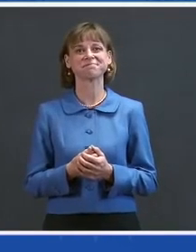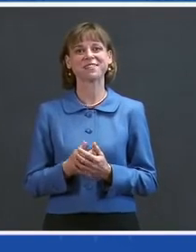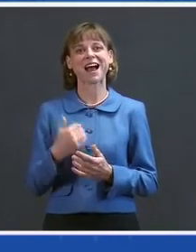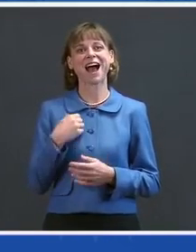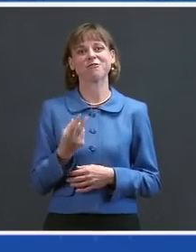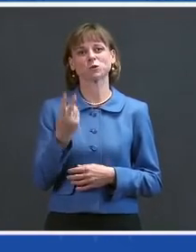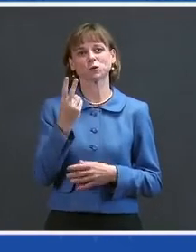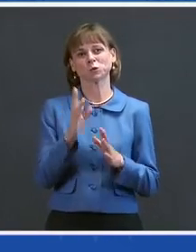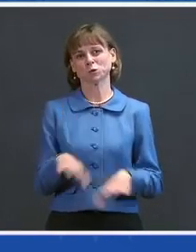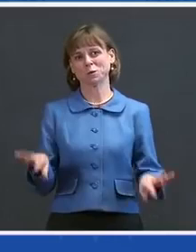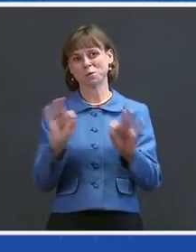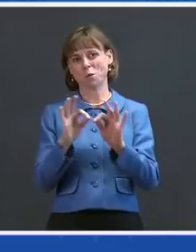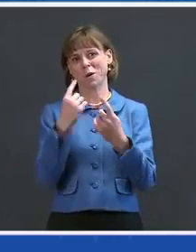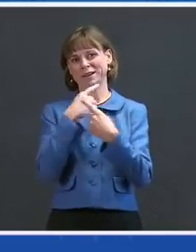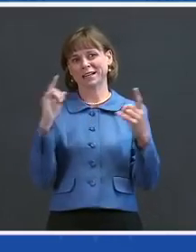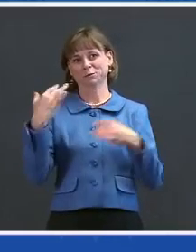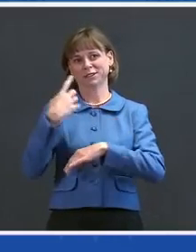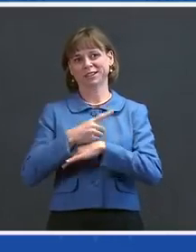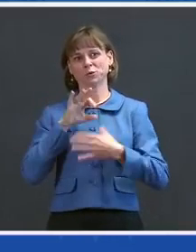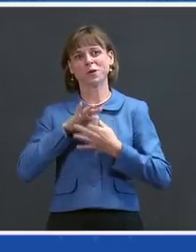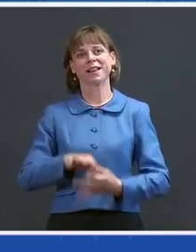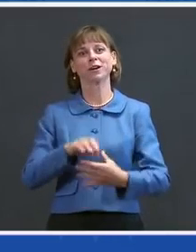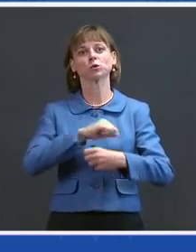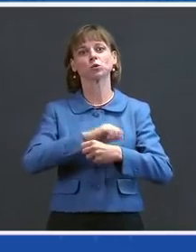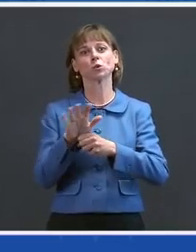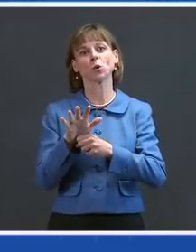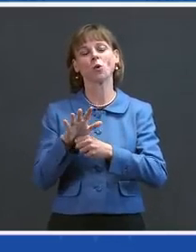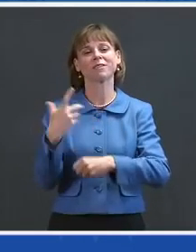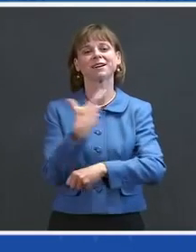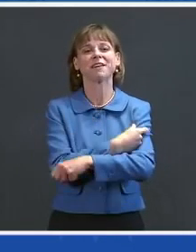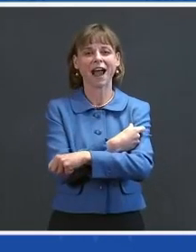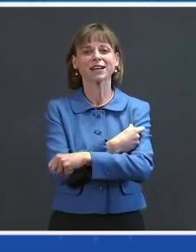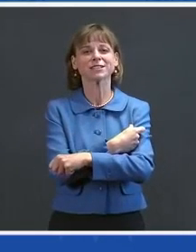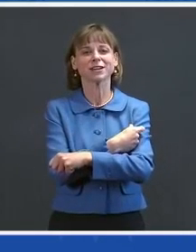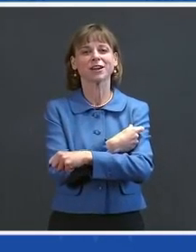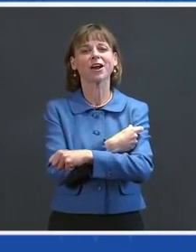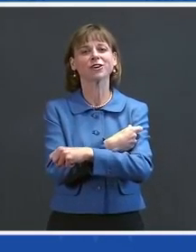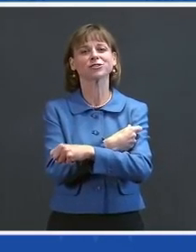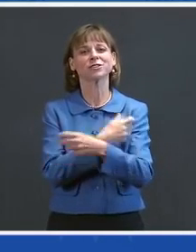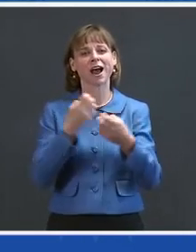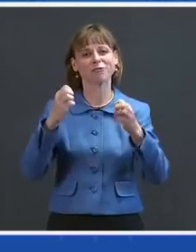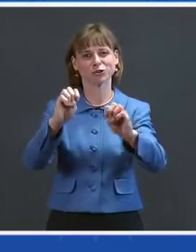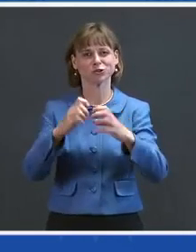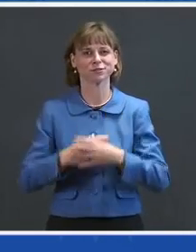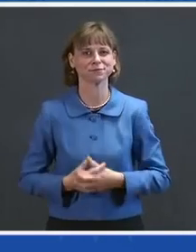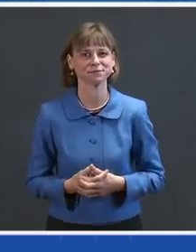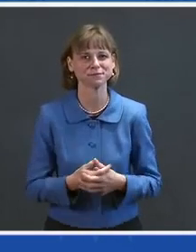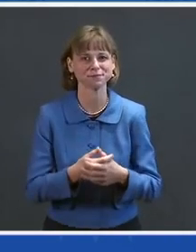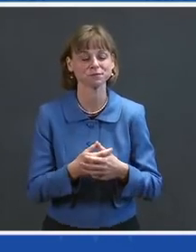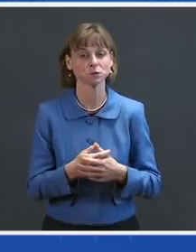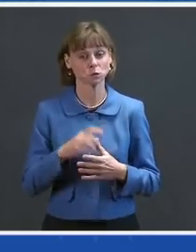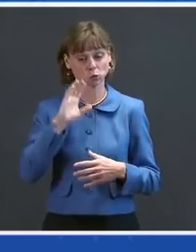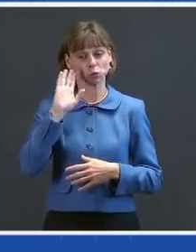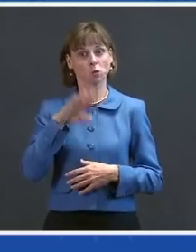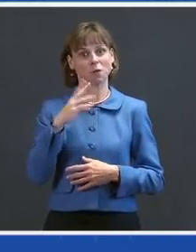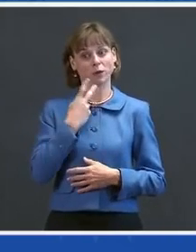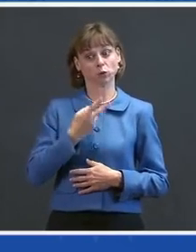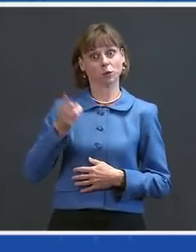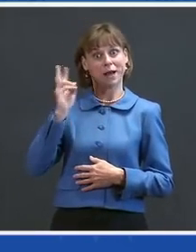announcements today related to our COVID-19 vaccination effort. As you know, a few days ago, after a rigorous